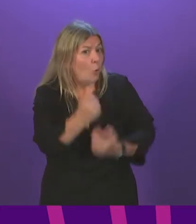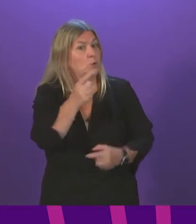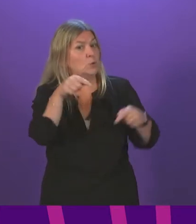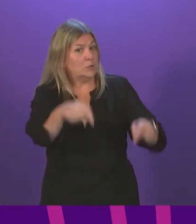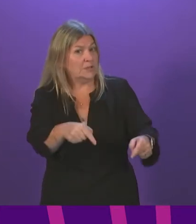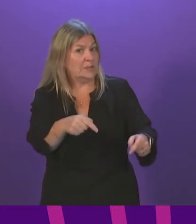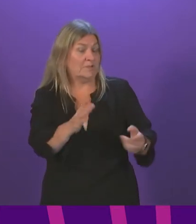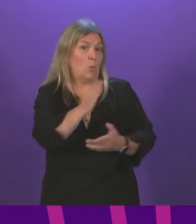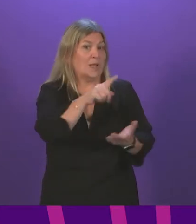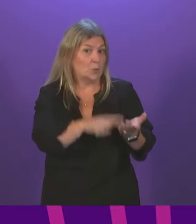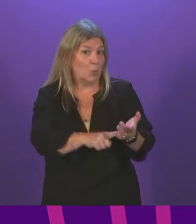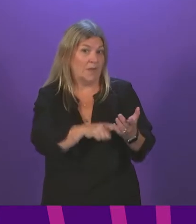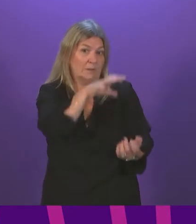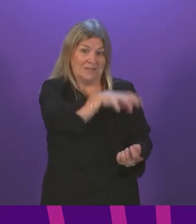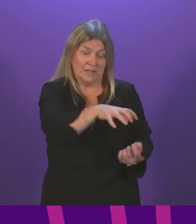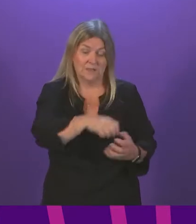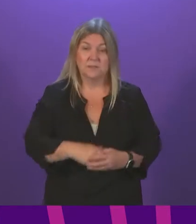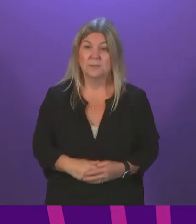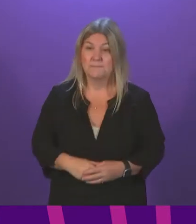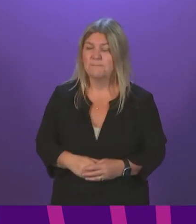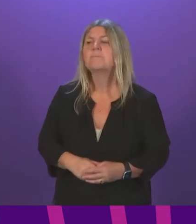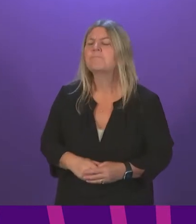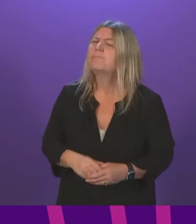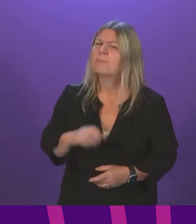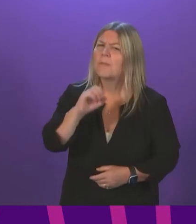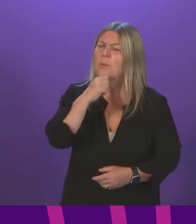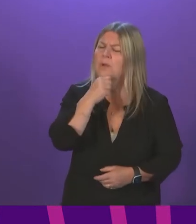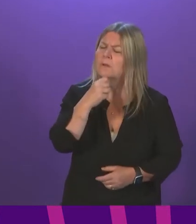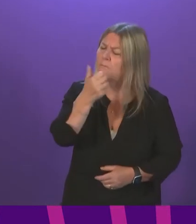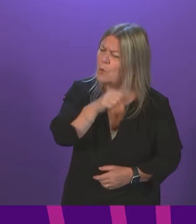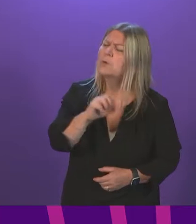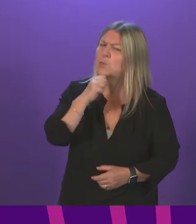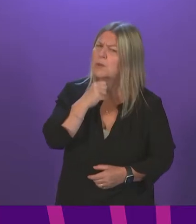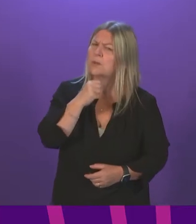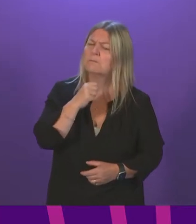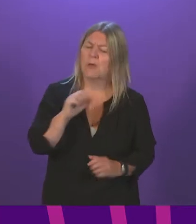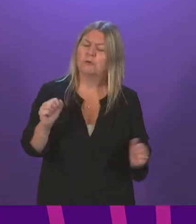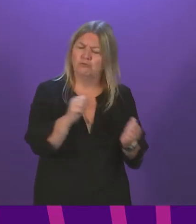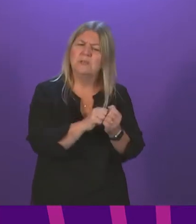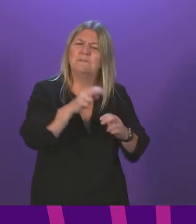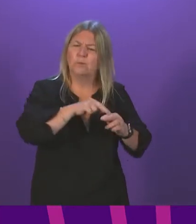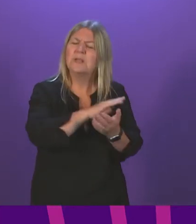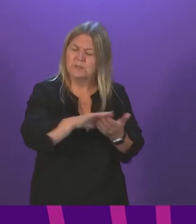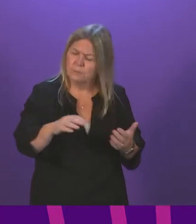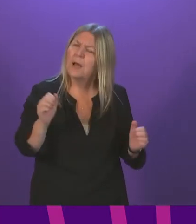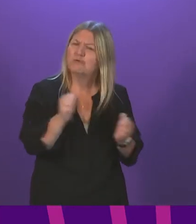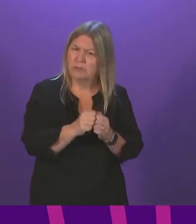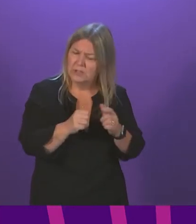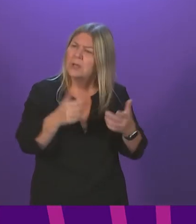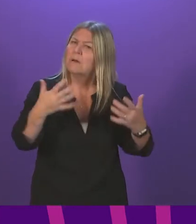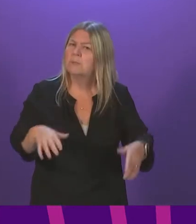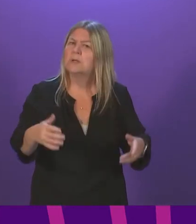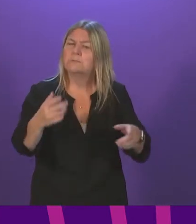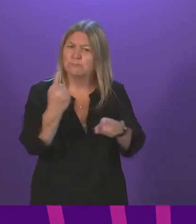situation? Cabinet Secretary Yes, I will do, and I agree with everything that Fiona Hislop has said. I have spoken to both